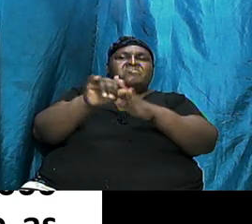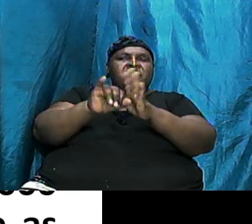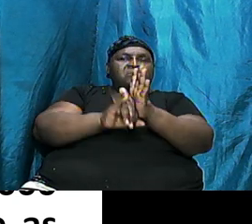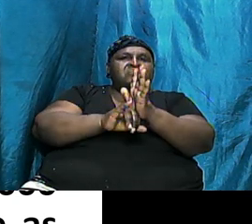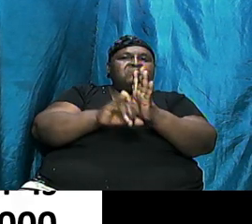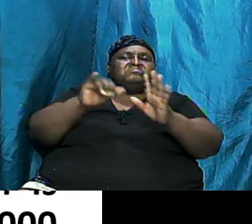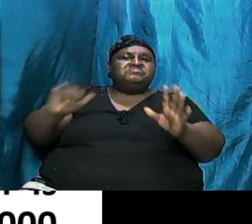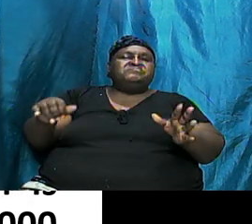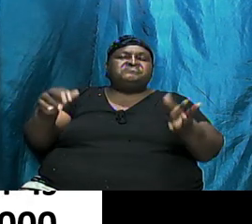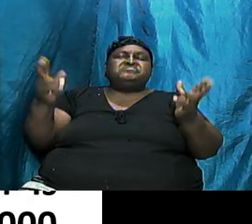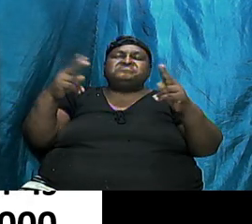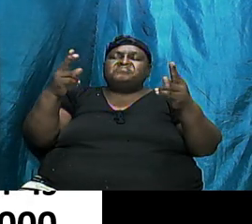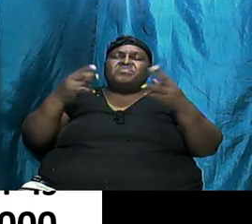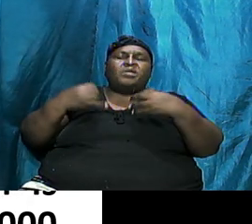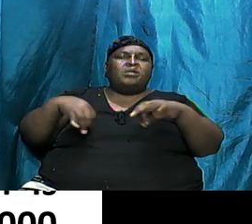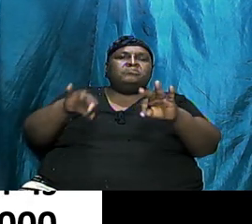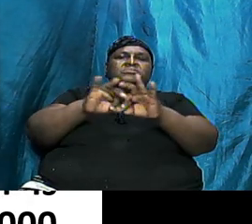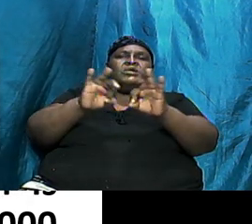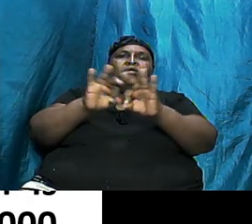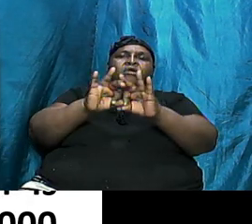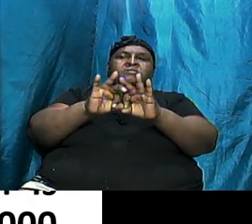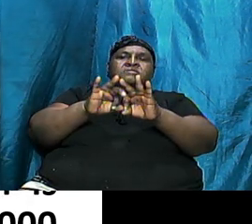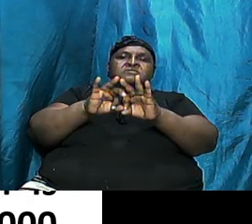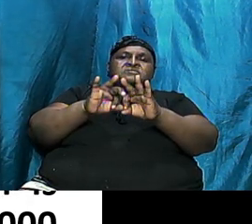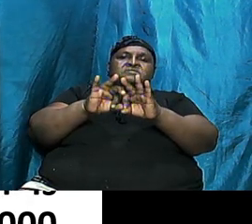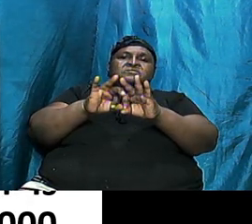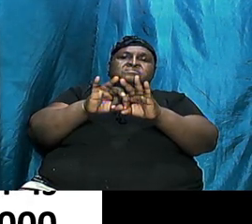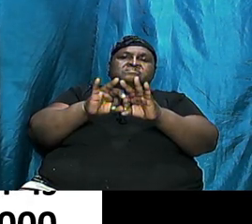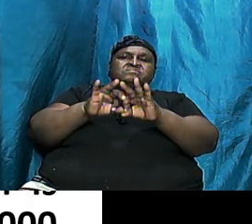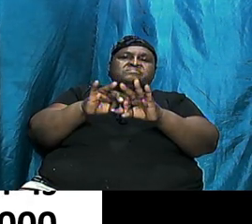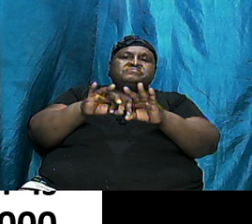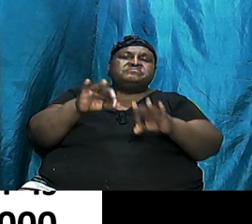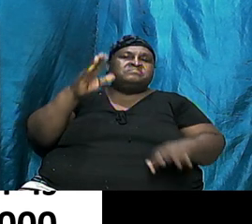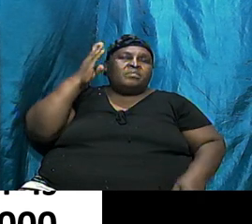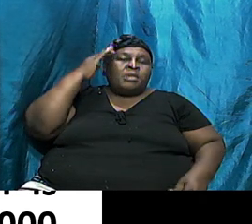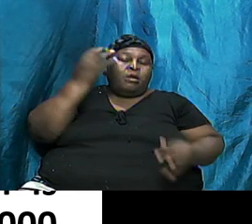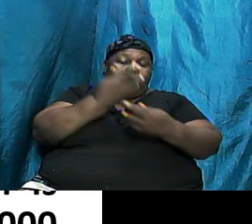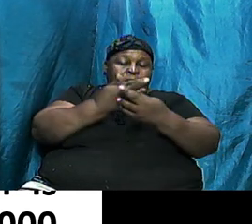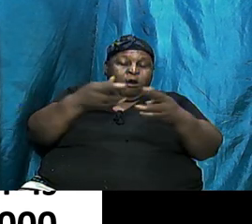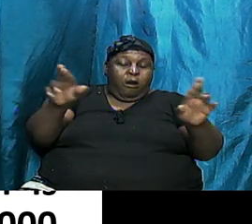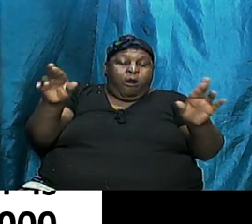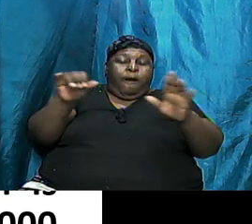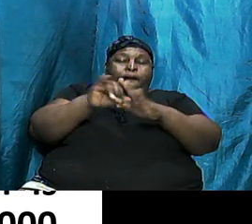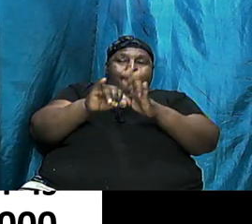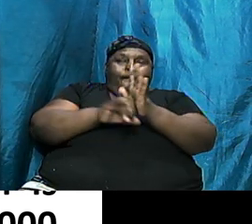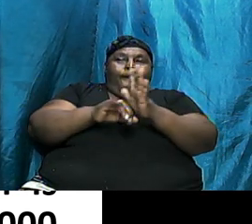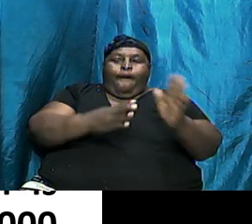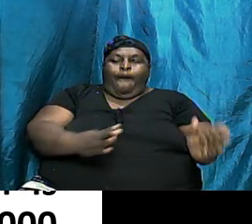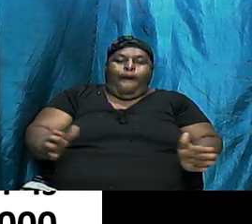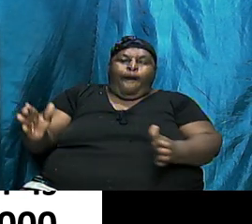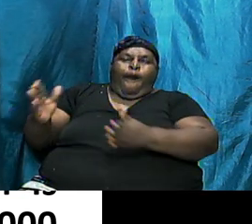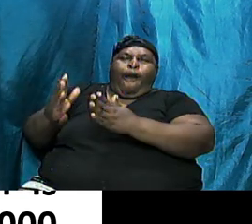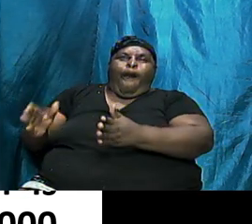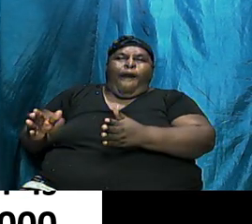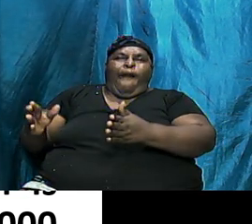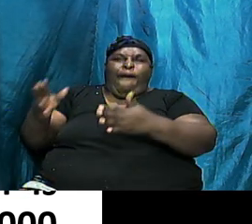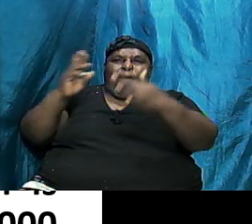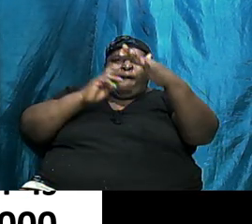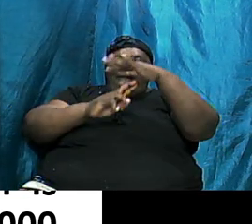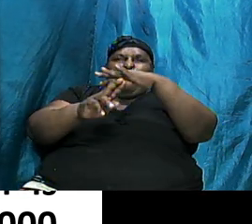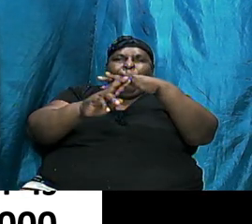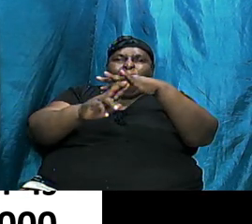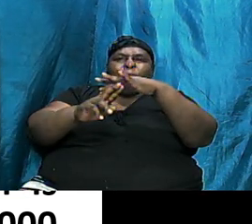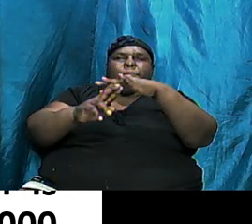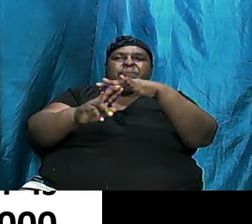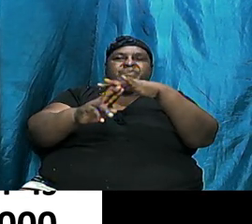Very Important For Us To Know And If You Notice That Redemption The Plan The Prophecy Of It